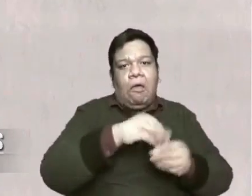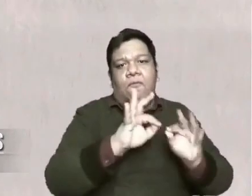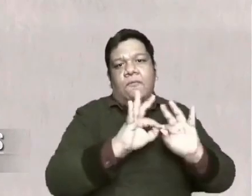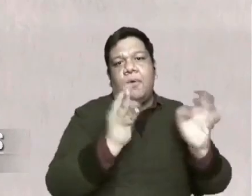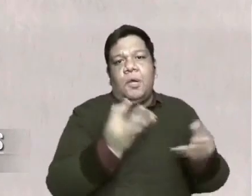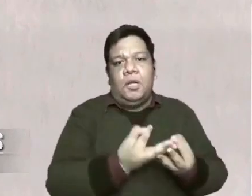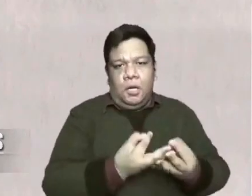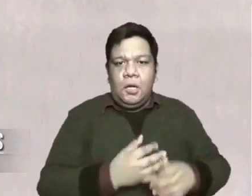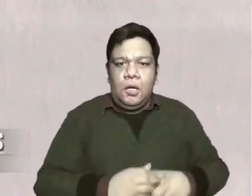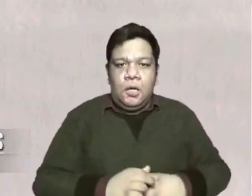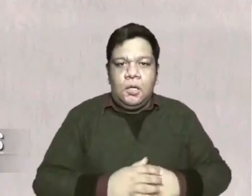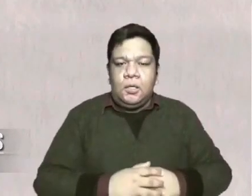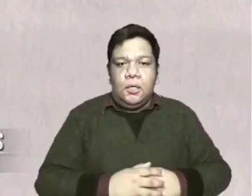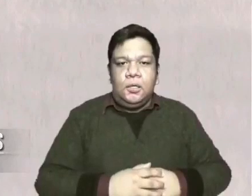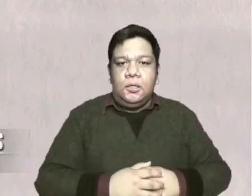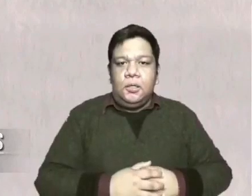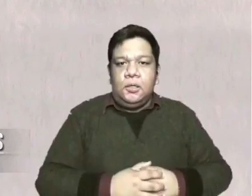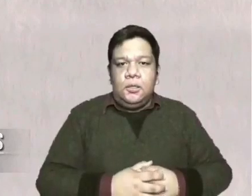own household.